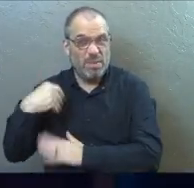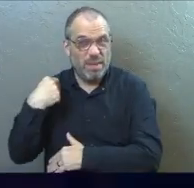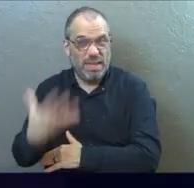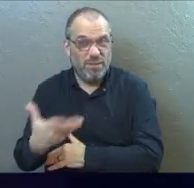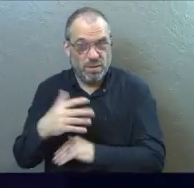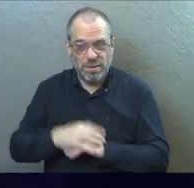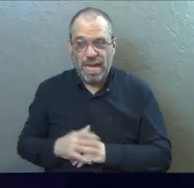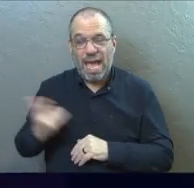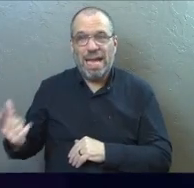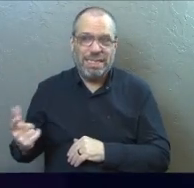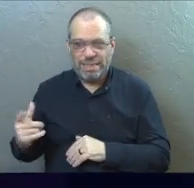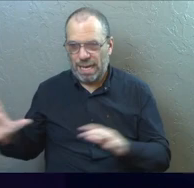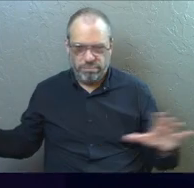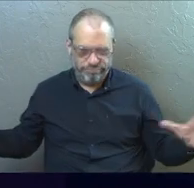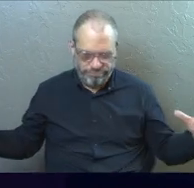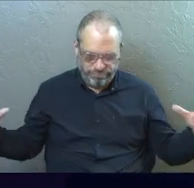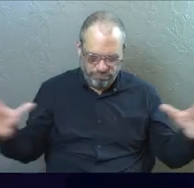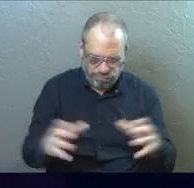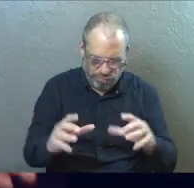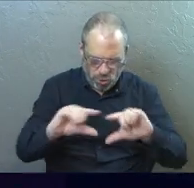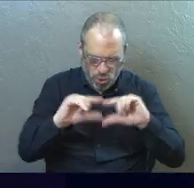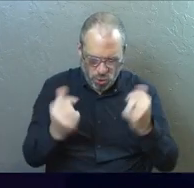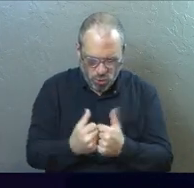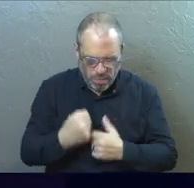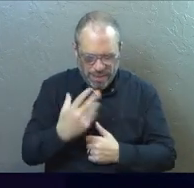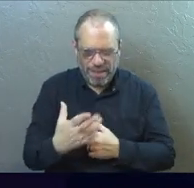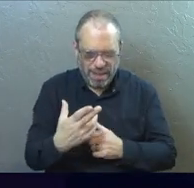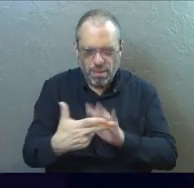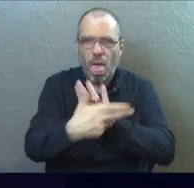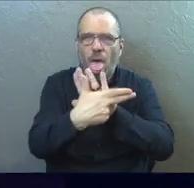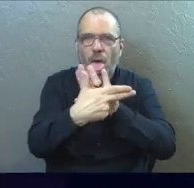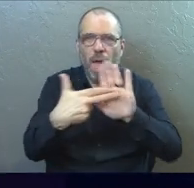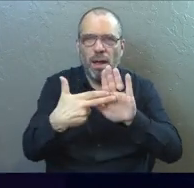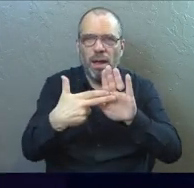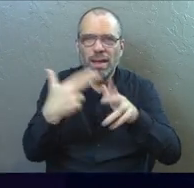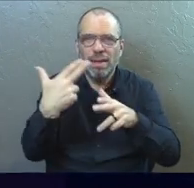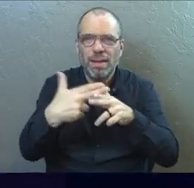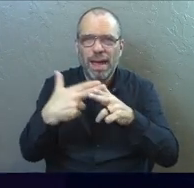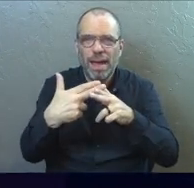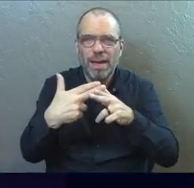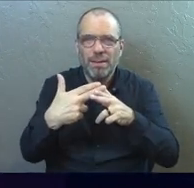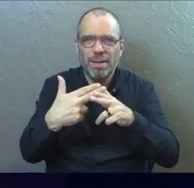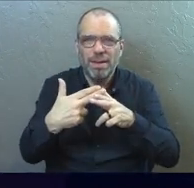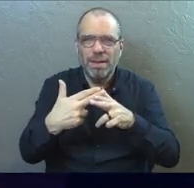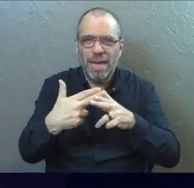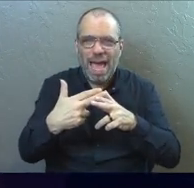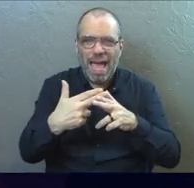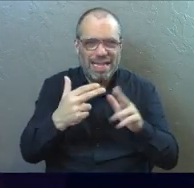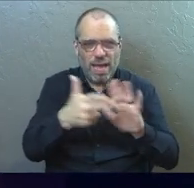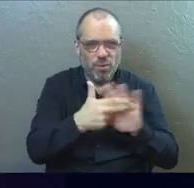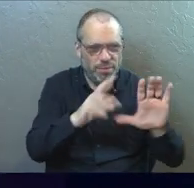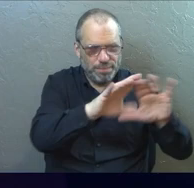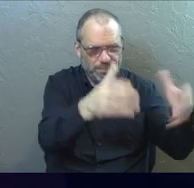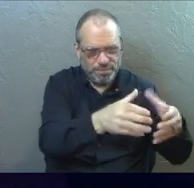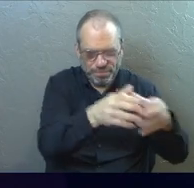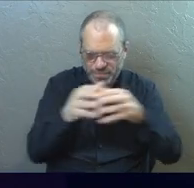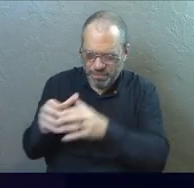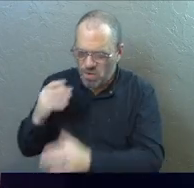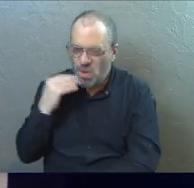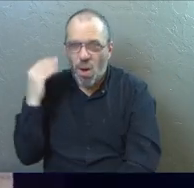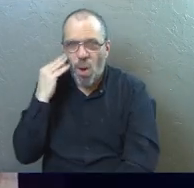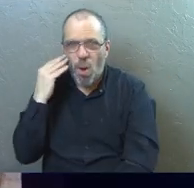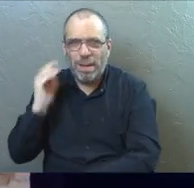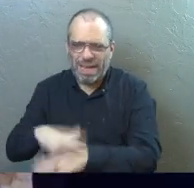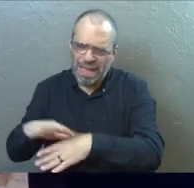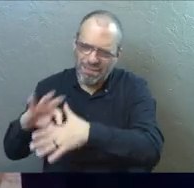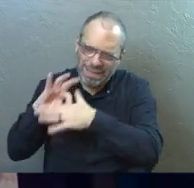And he's kind of put them together in this little group and he's given them a nickname. And he pulls that little group over to his house